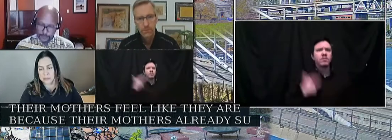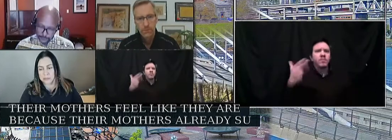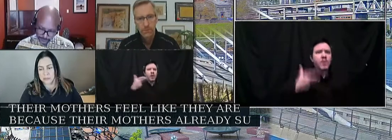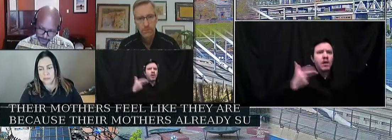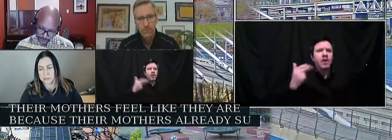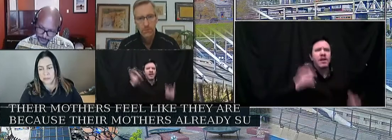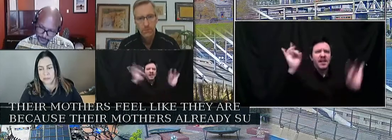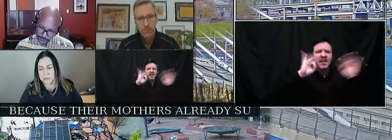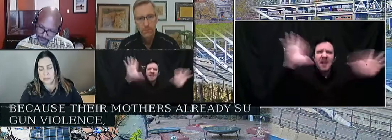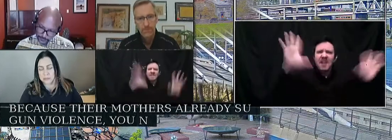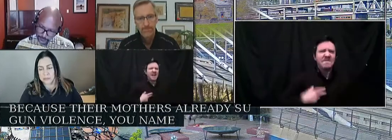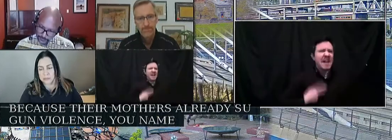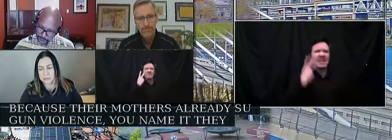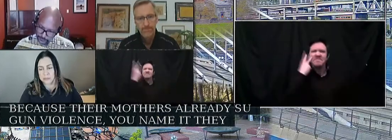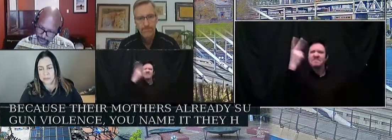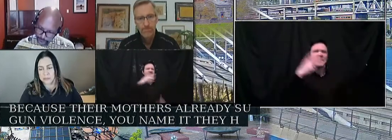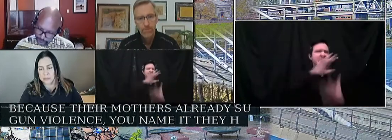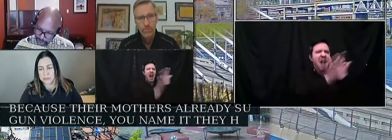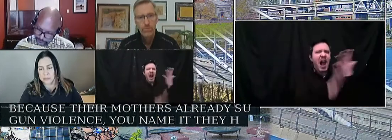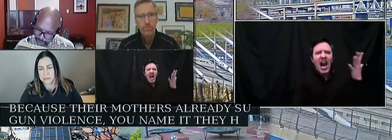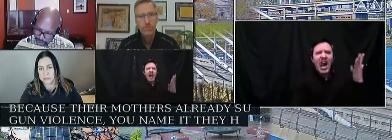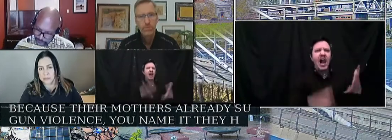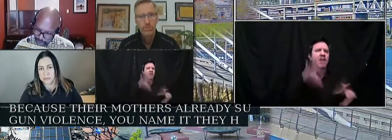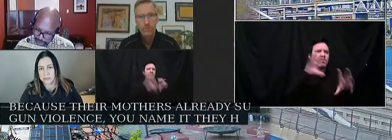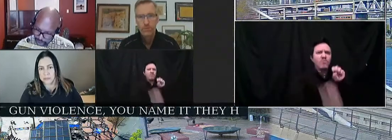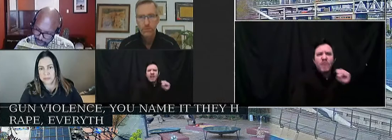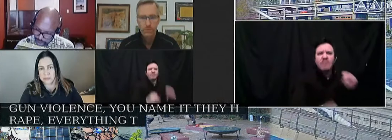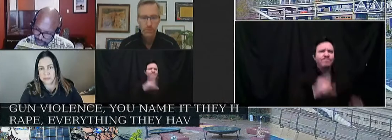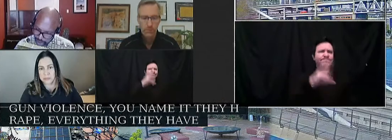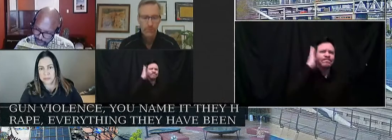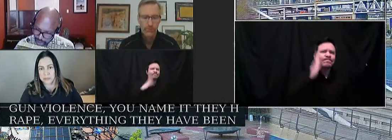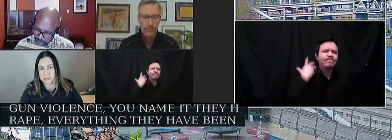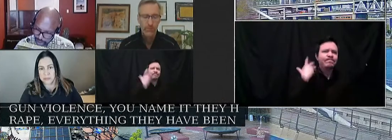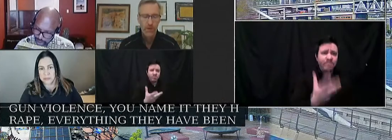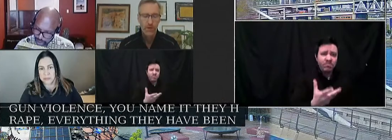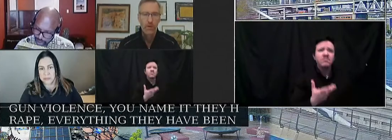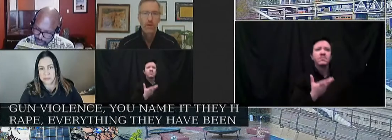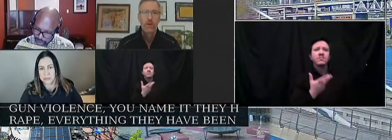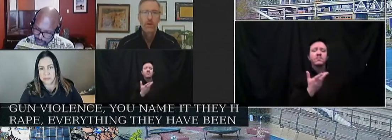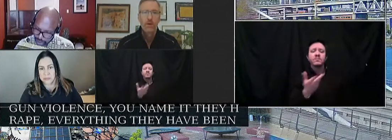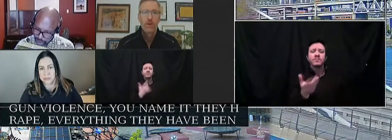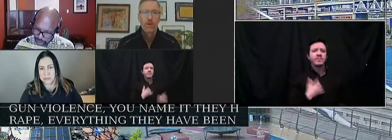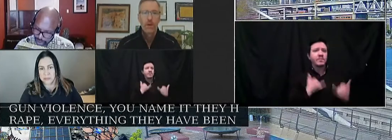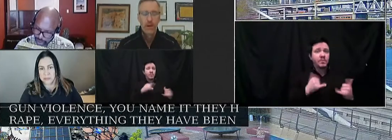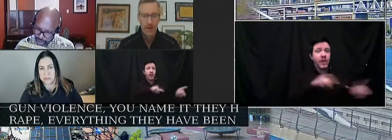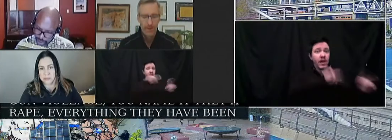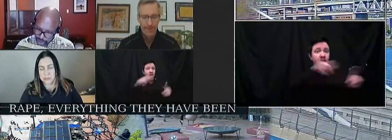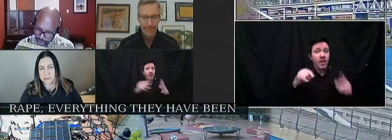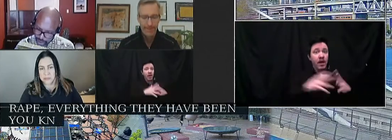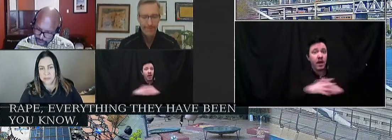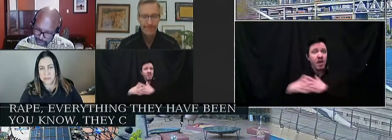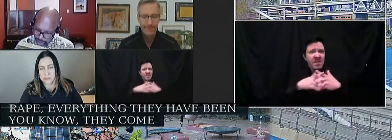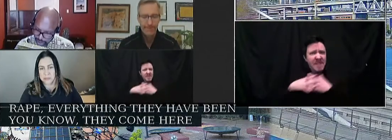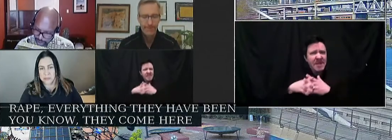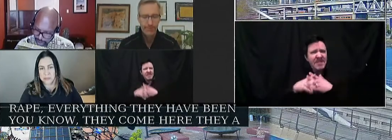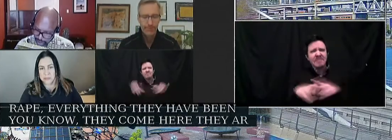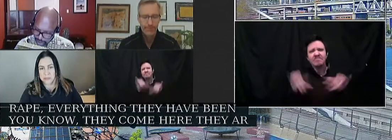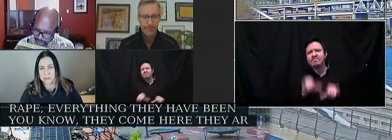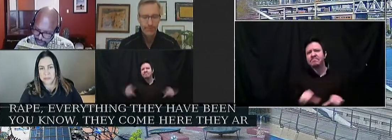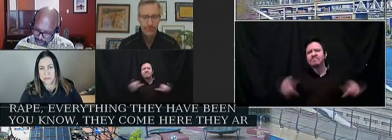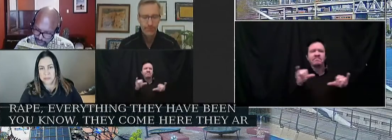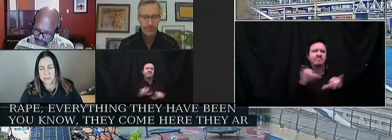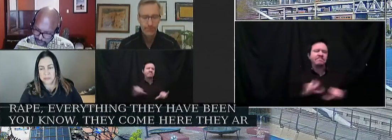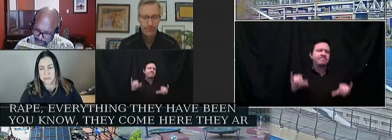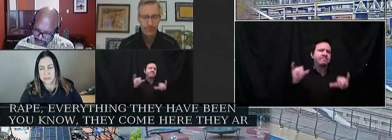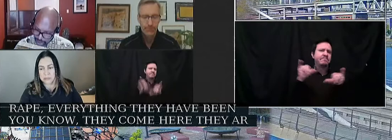you name it, they've seen it all. Rape, everything, they've been through it. You know, and now they come here, they're going through the same thing. Now